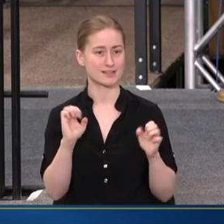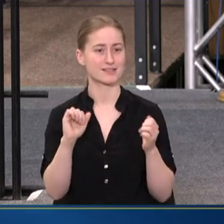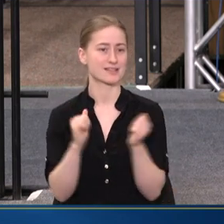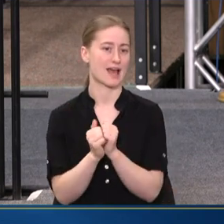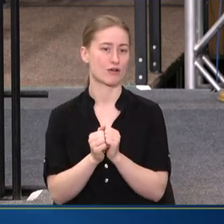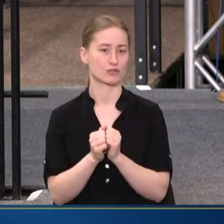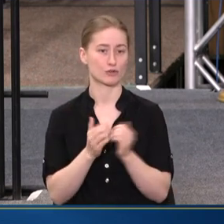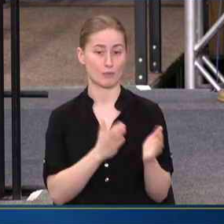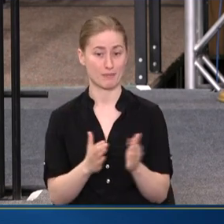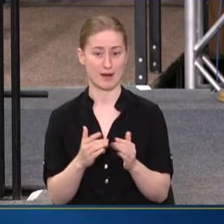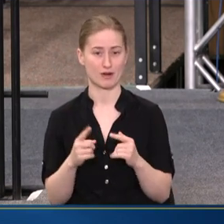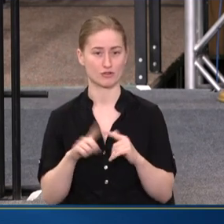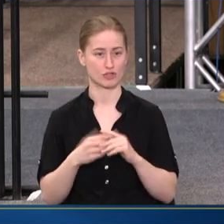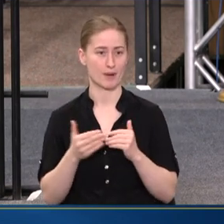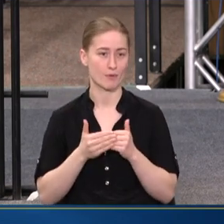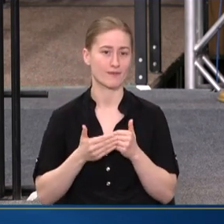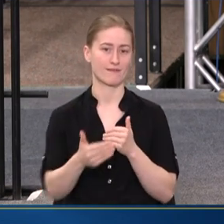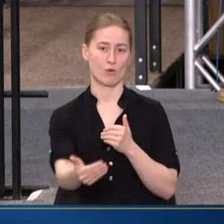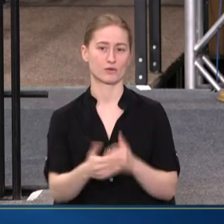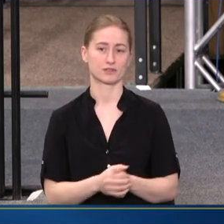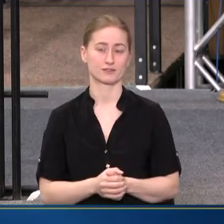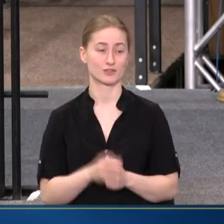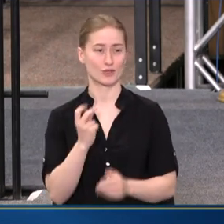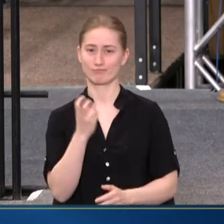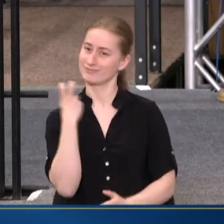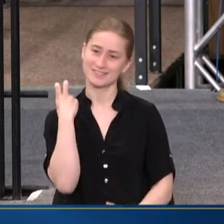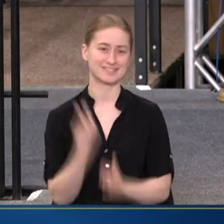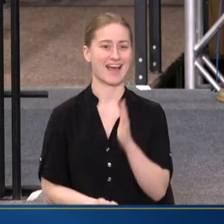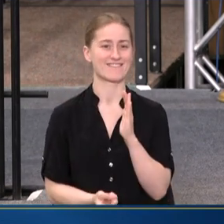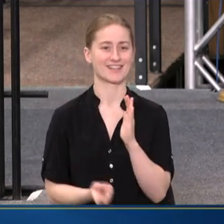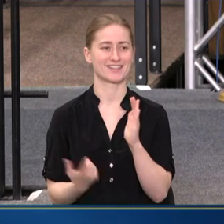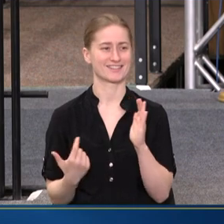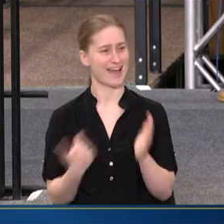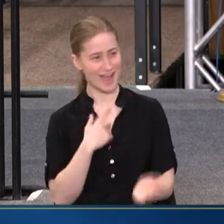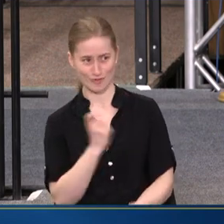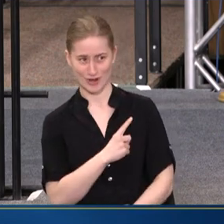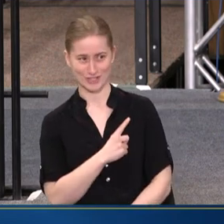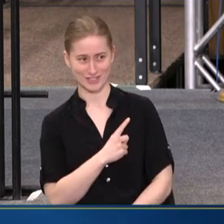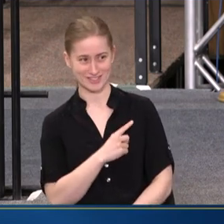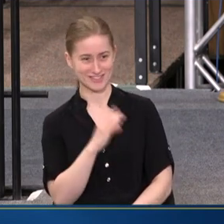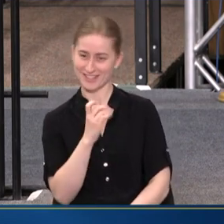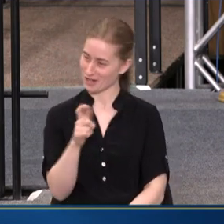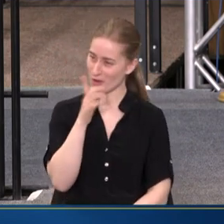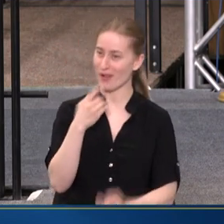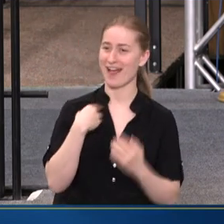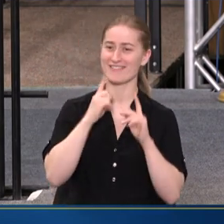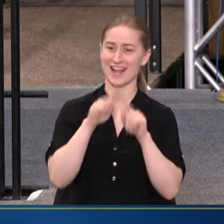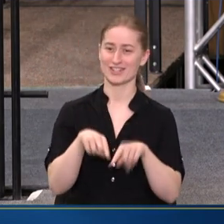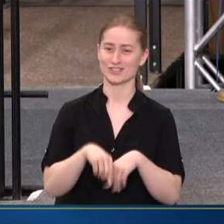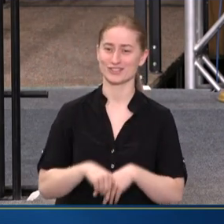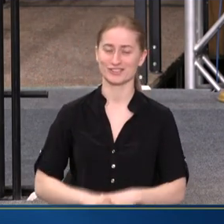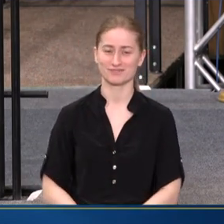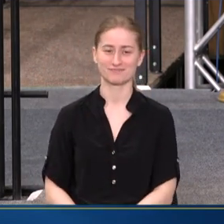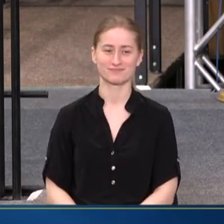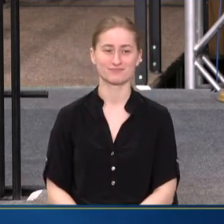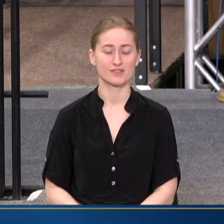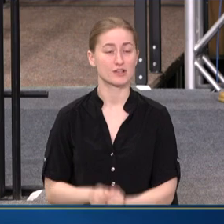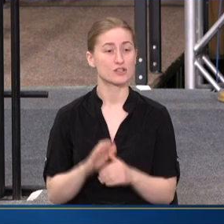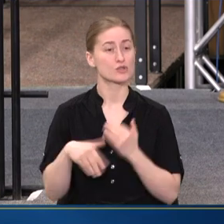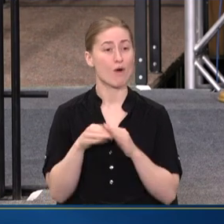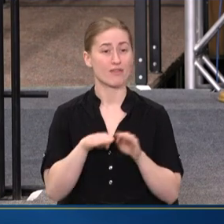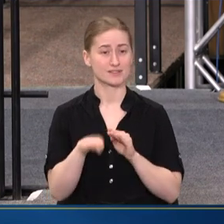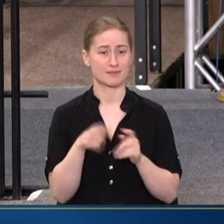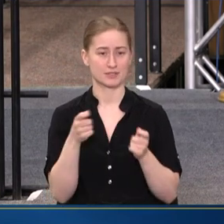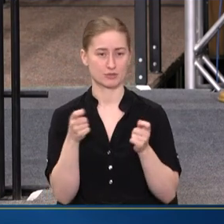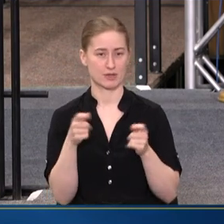GO FORWARD. SO, LET'S DIVE IN. I HAVE QUESTIONS. CAROL WILL HAVE ANSWERS. ALL OF THE STEPS THIS